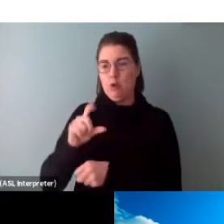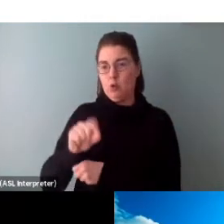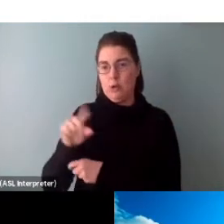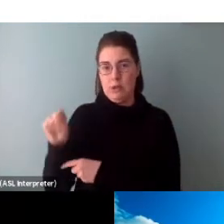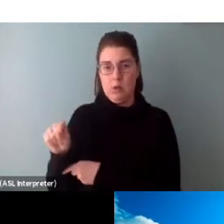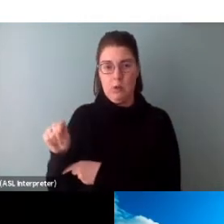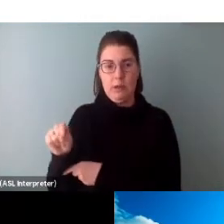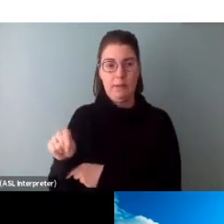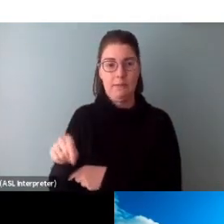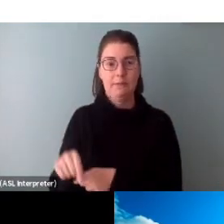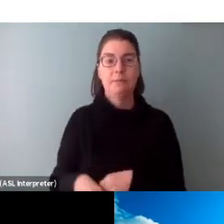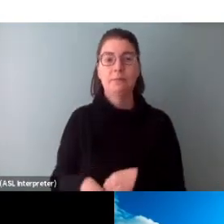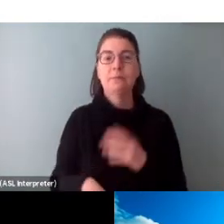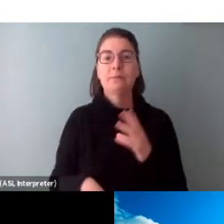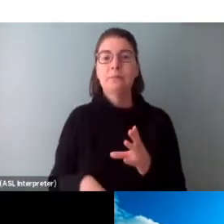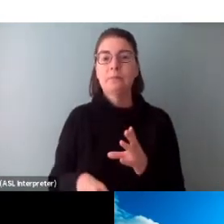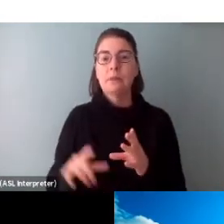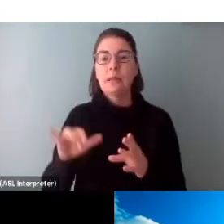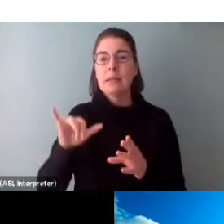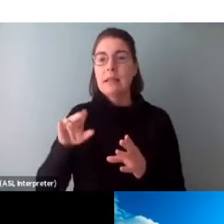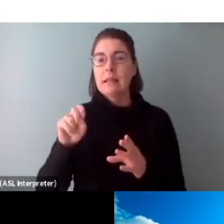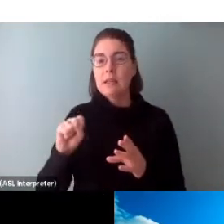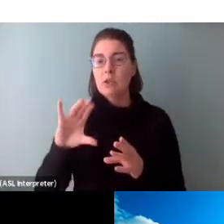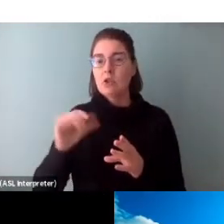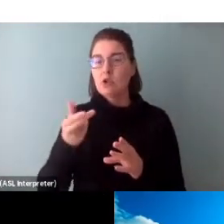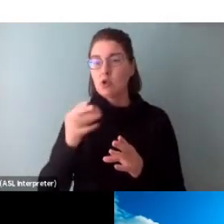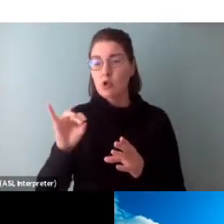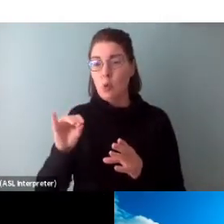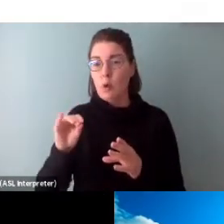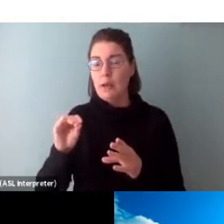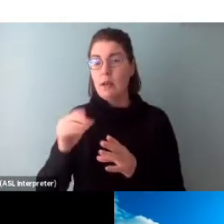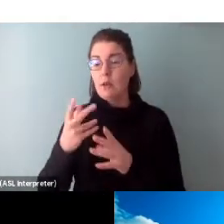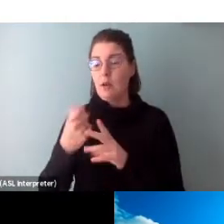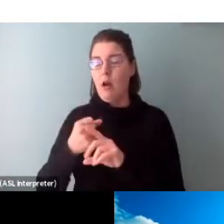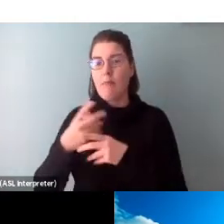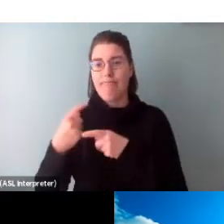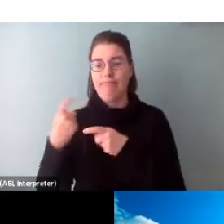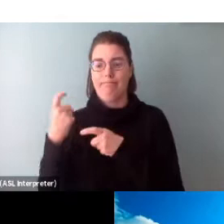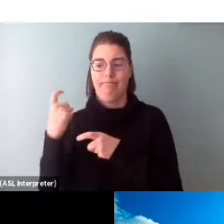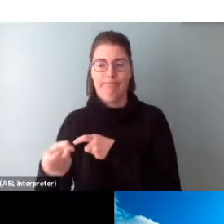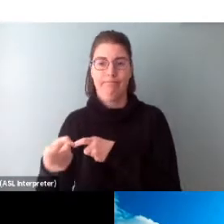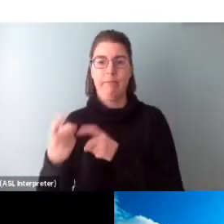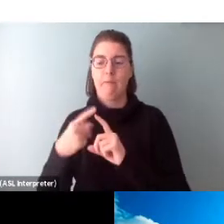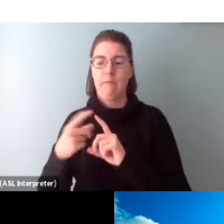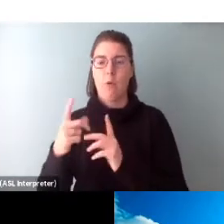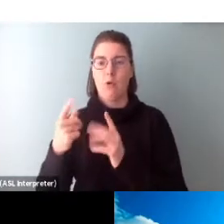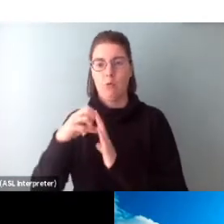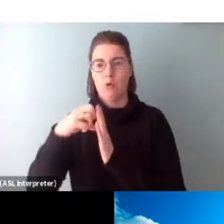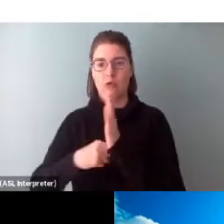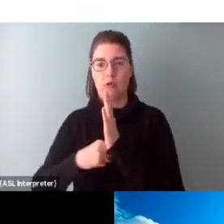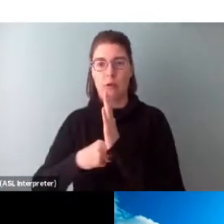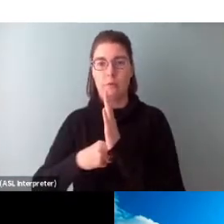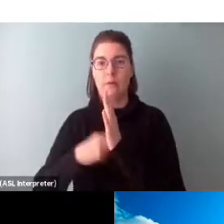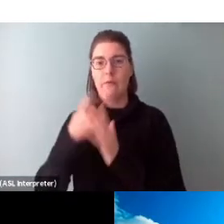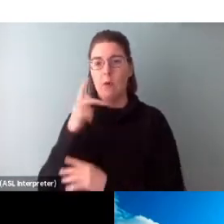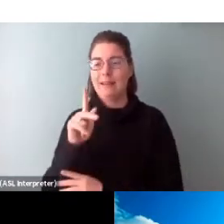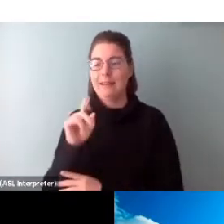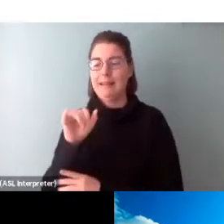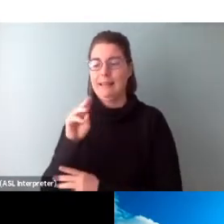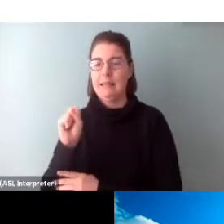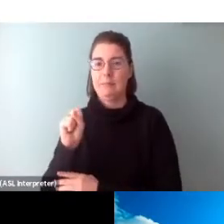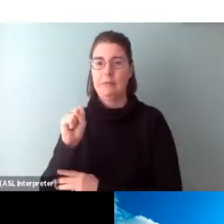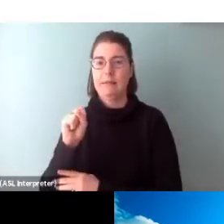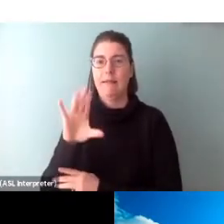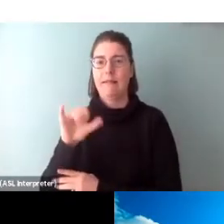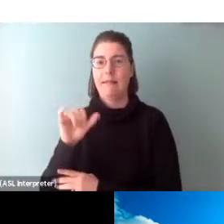2006 to work on a script for a play called Kim's Convenience, which went from a theatre production pictured here at